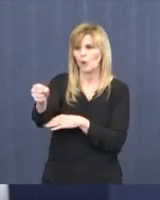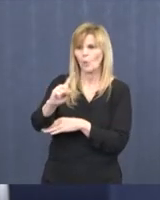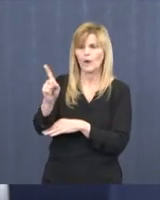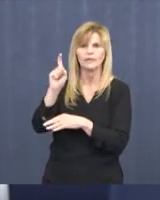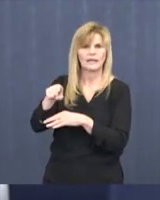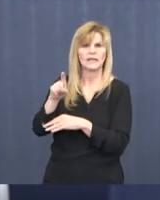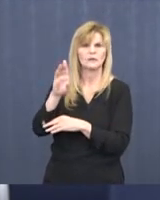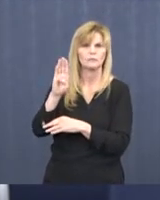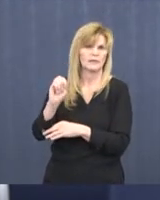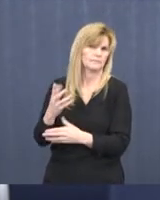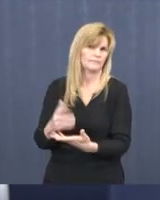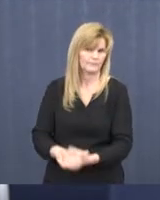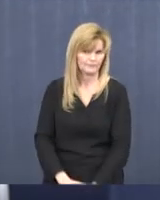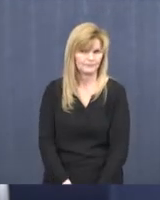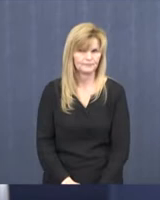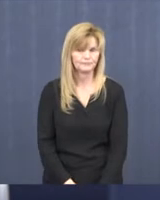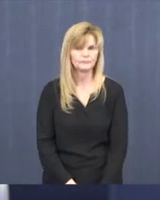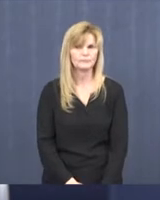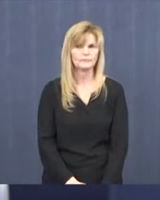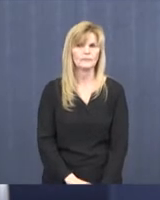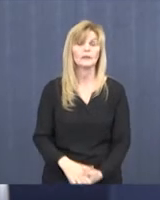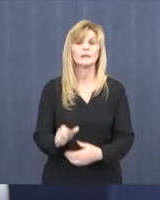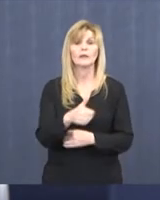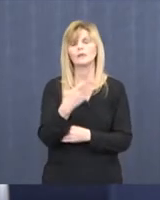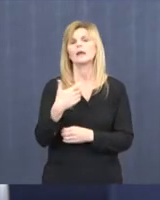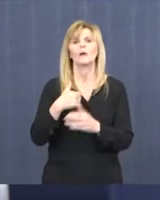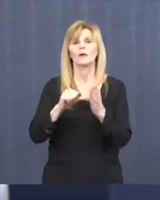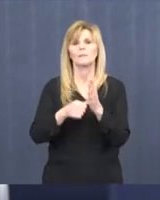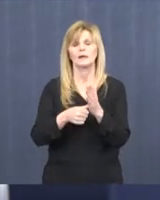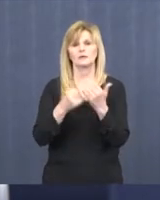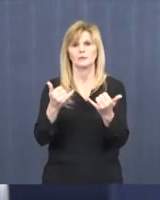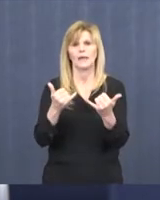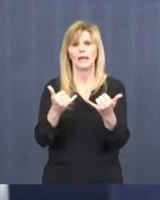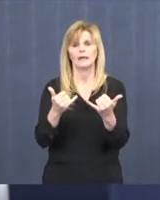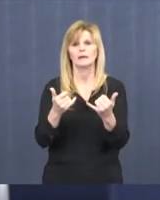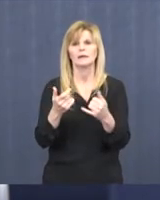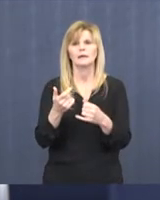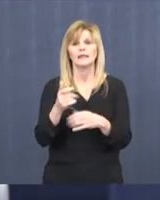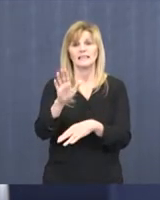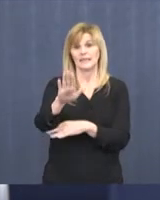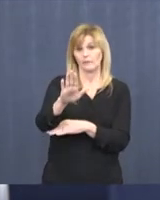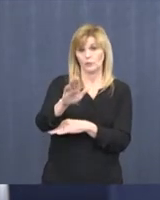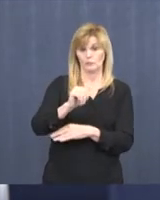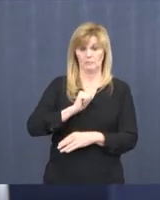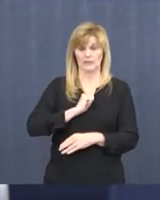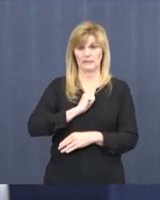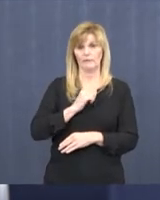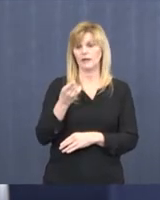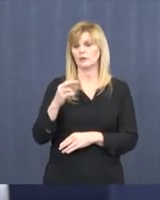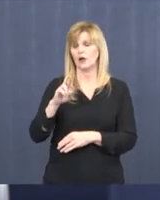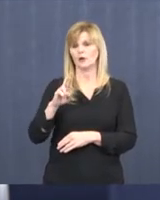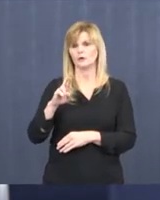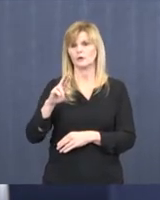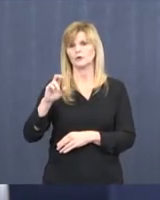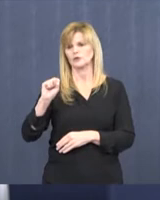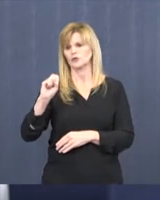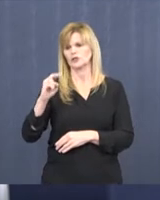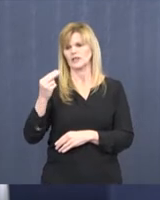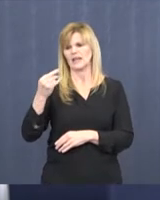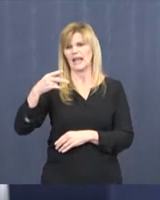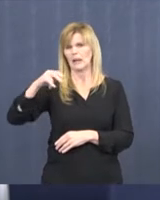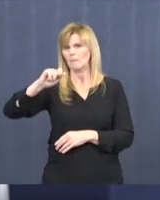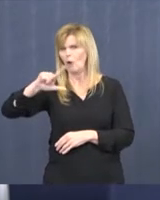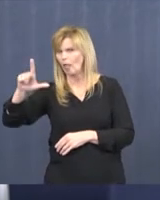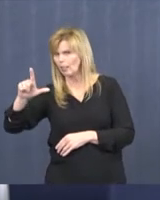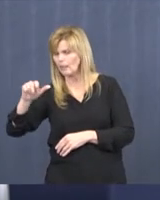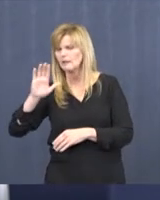to be. And the other thing I wanted to highlight today, a little bit later this afternoon, myself and Dr. Avish Negpal, our